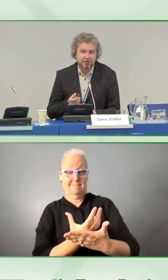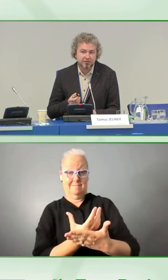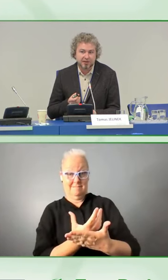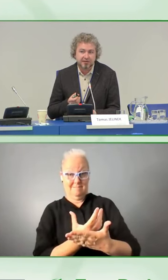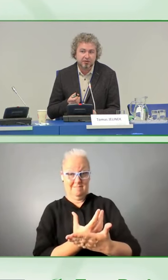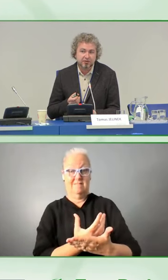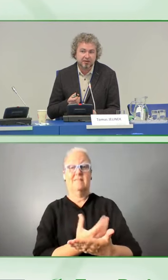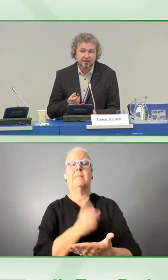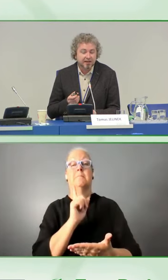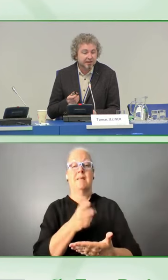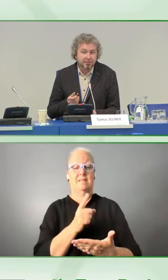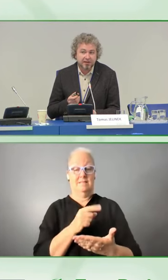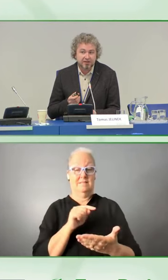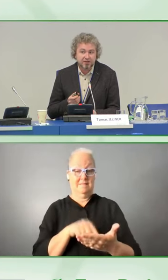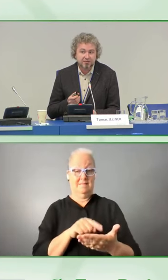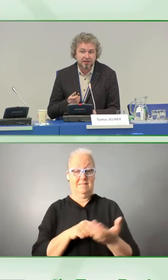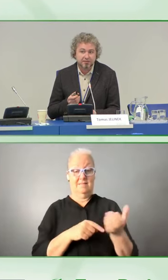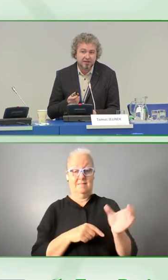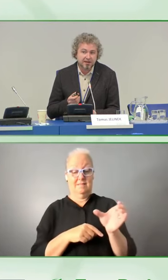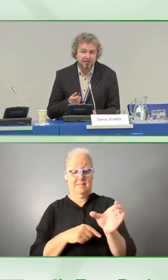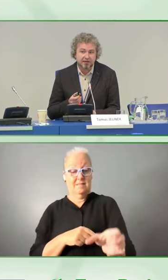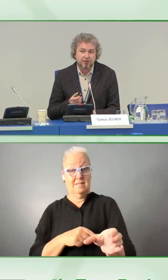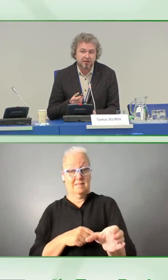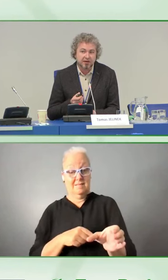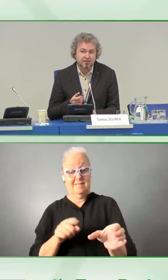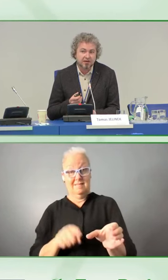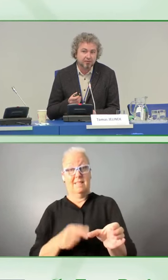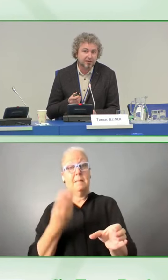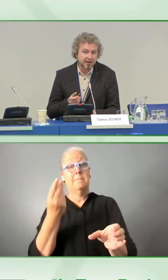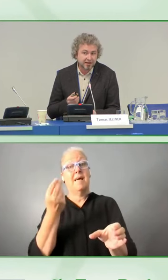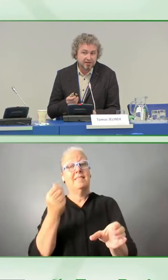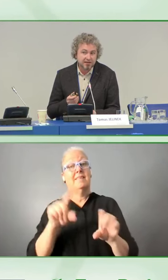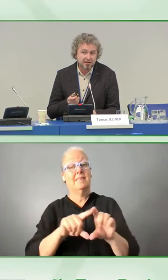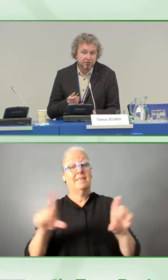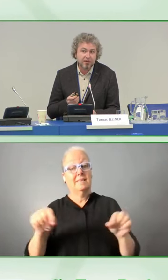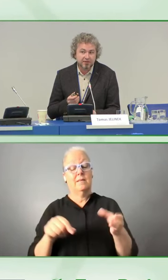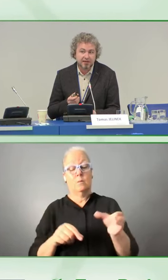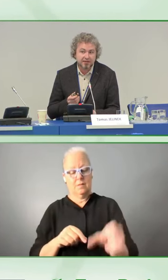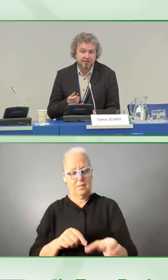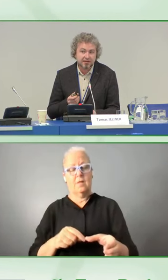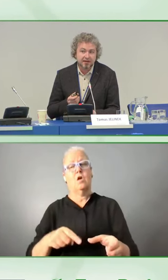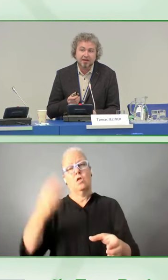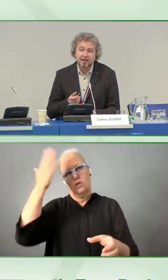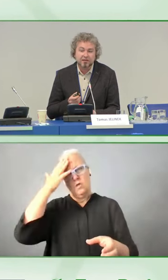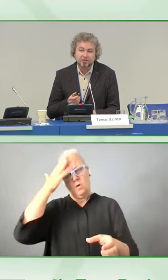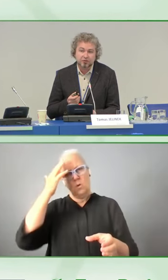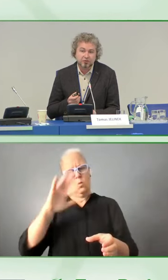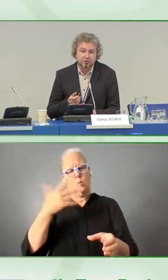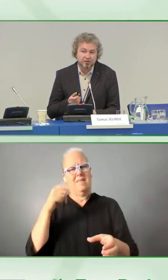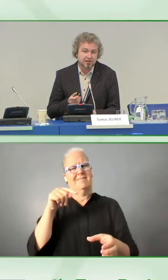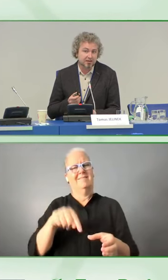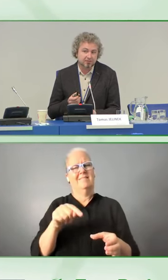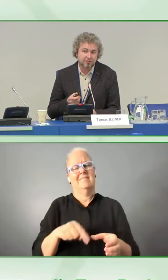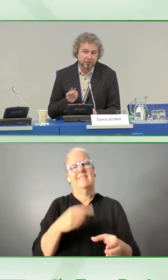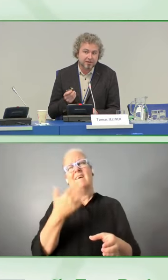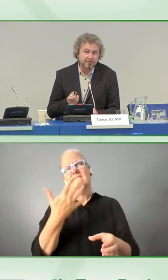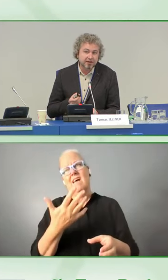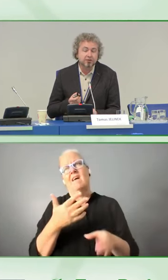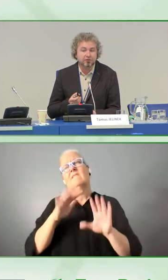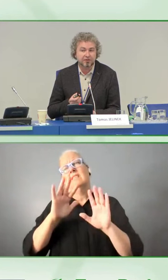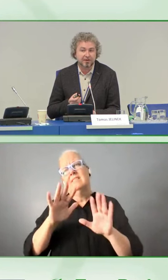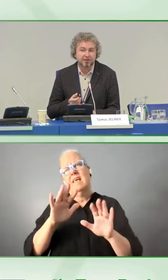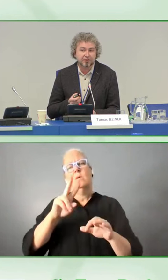phone's camera to the banknote and the application will immediately recognize what currency you have in hand and also what's the